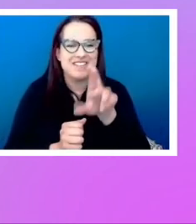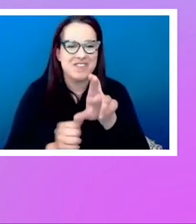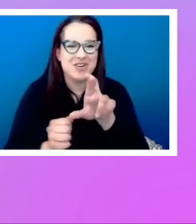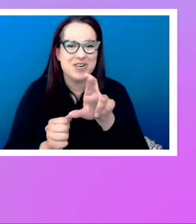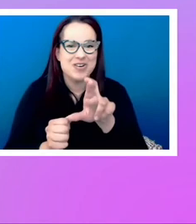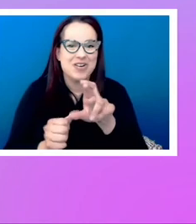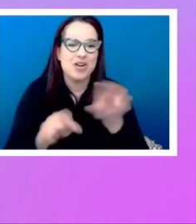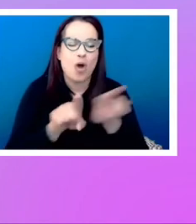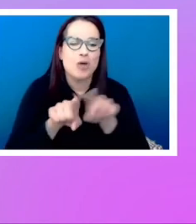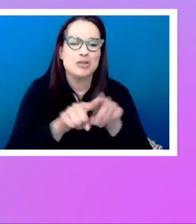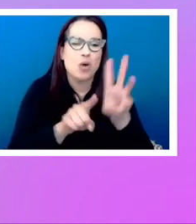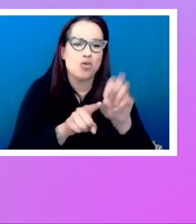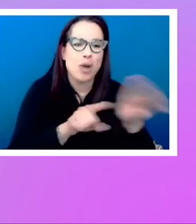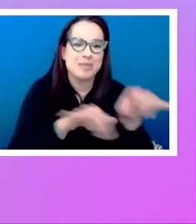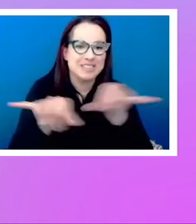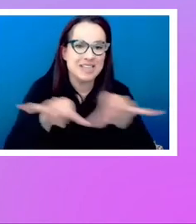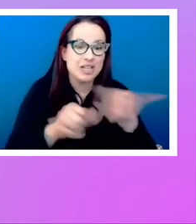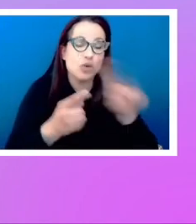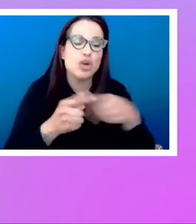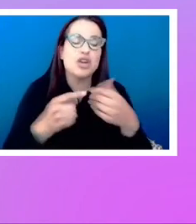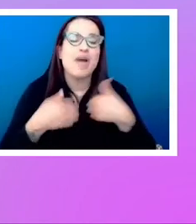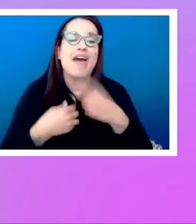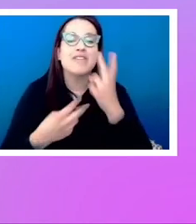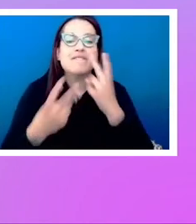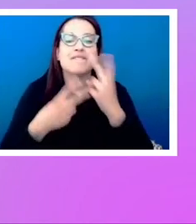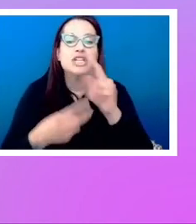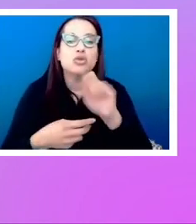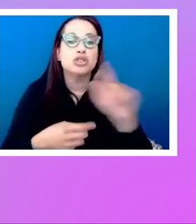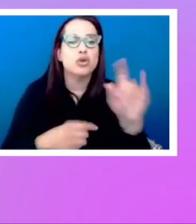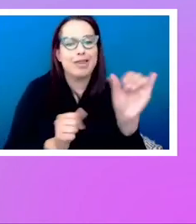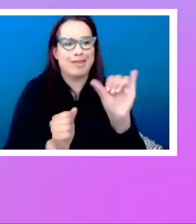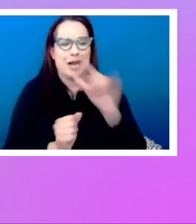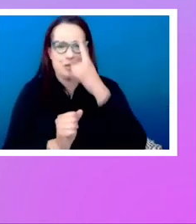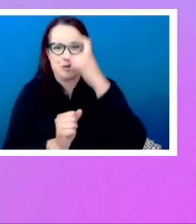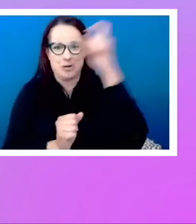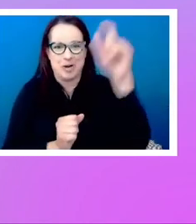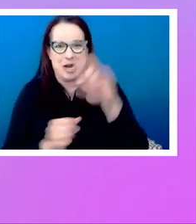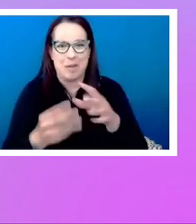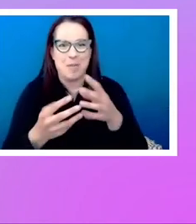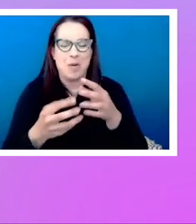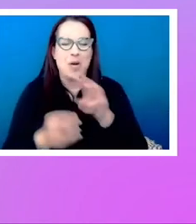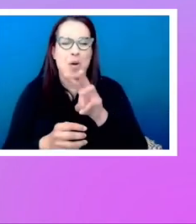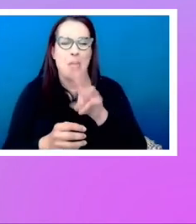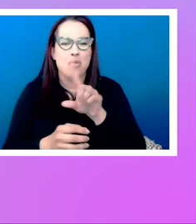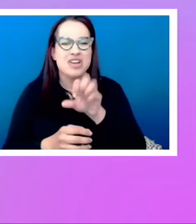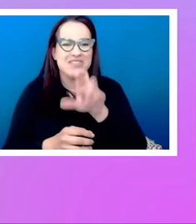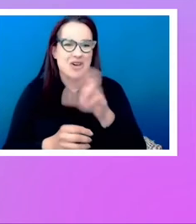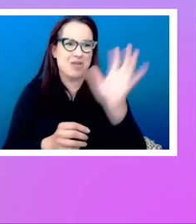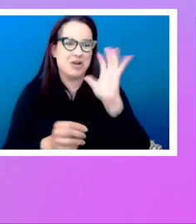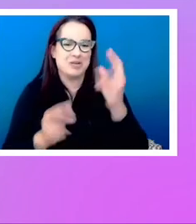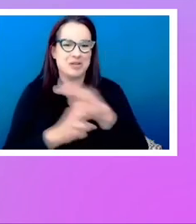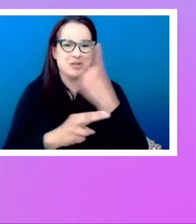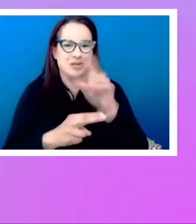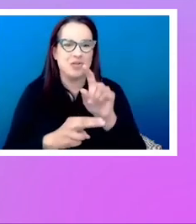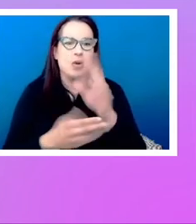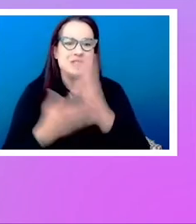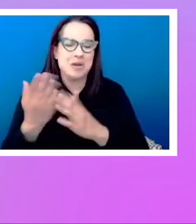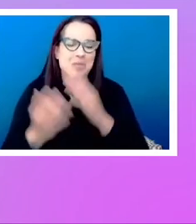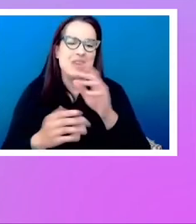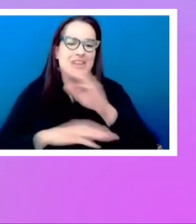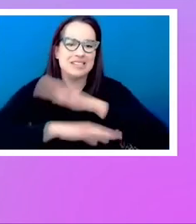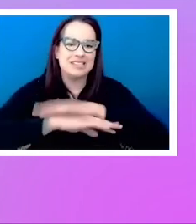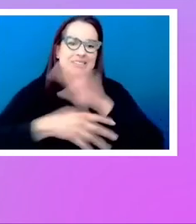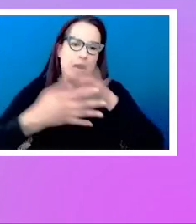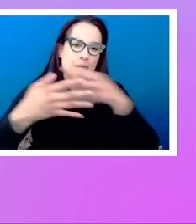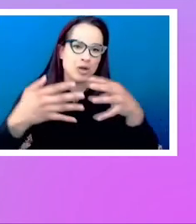And when you've got a visual tool, something like Dreamweaver was back then people using it for nested tables, you've got a visual tool, you stop